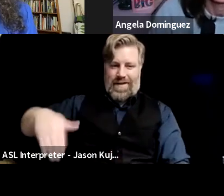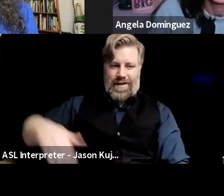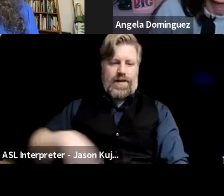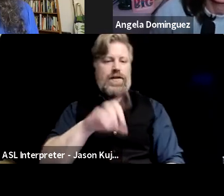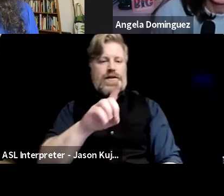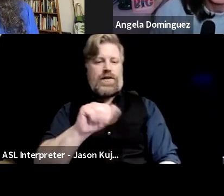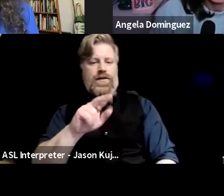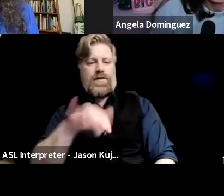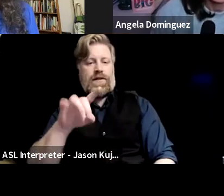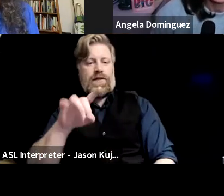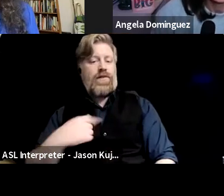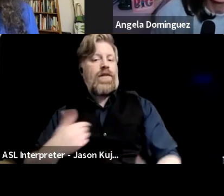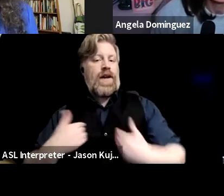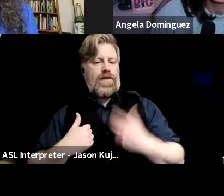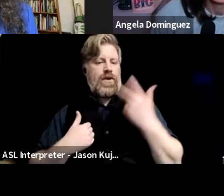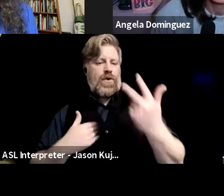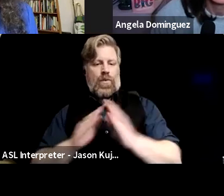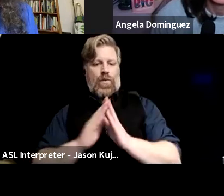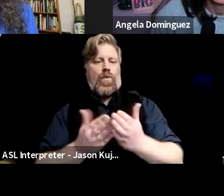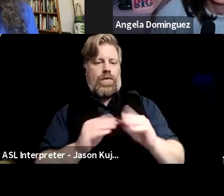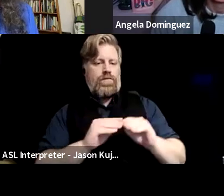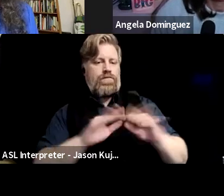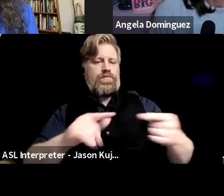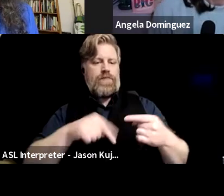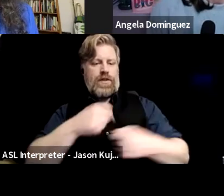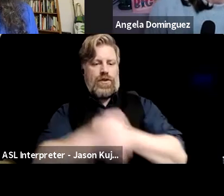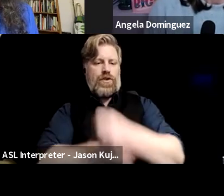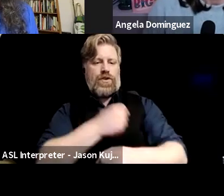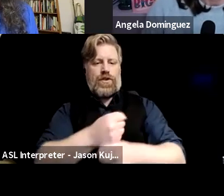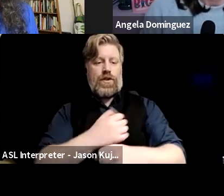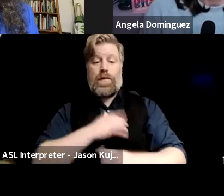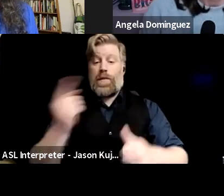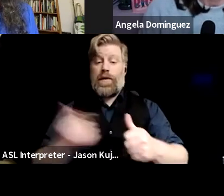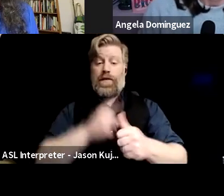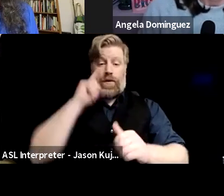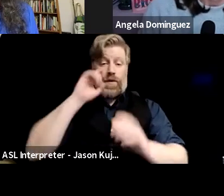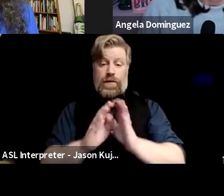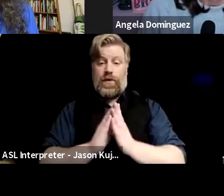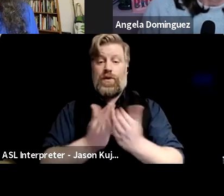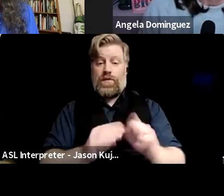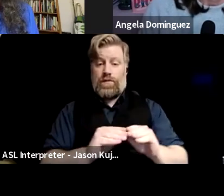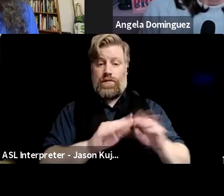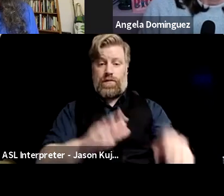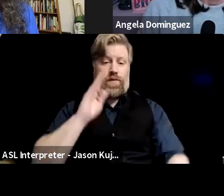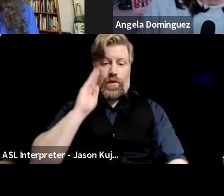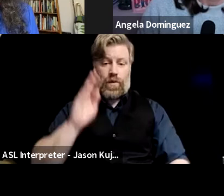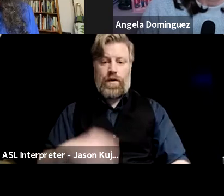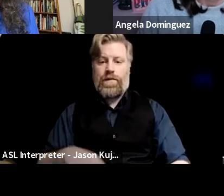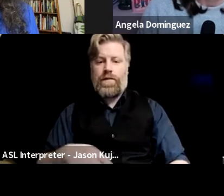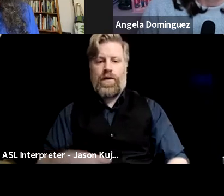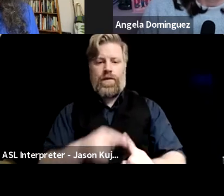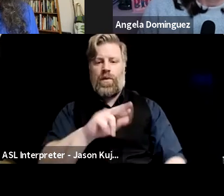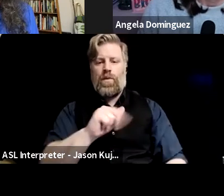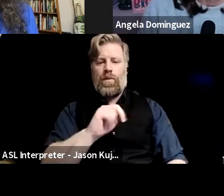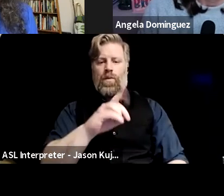I have three books coming out in the rest of this year. So my debut picture book is coming out from Coquila Penguin Random House, um, in